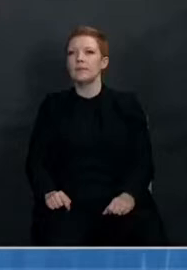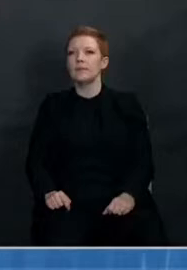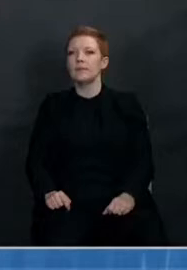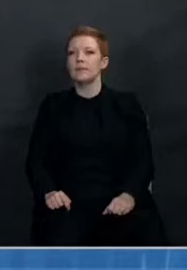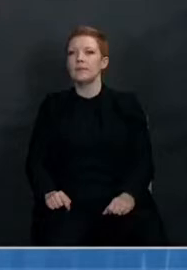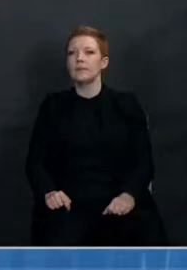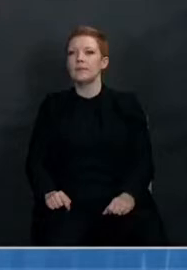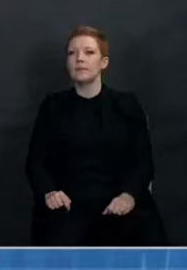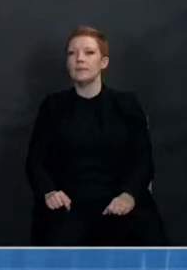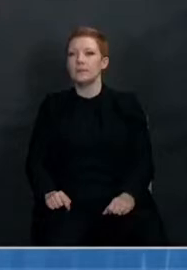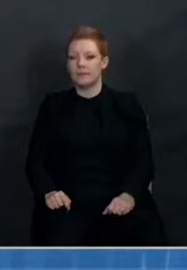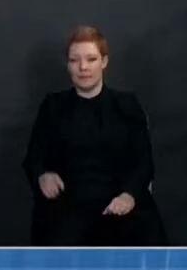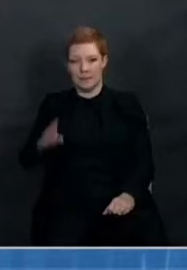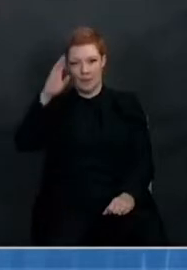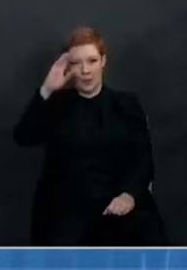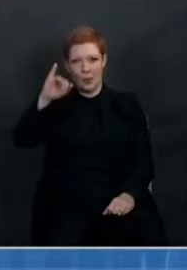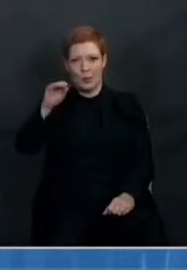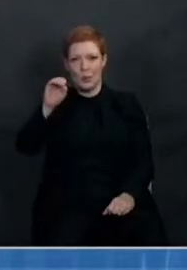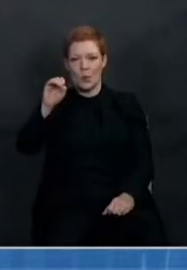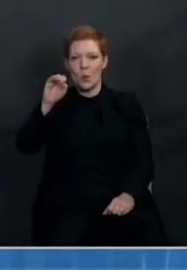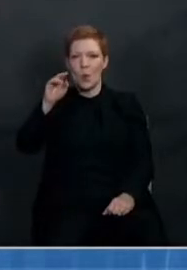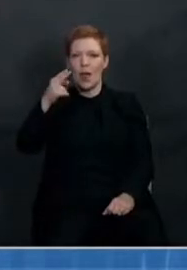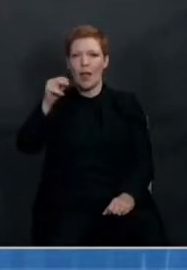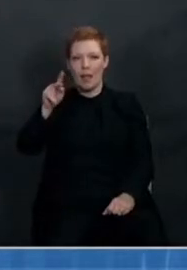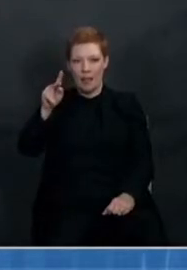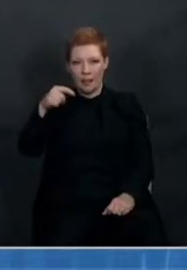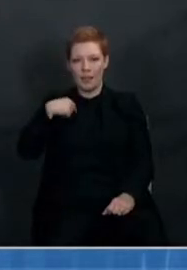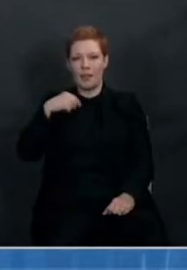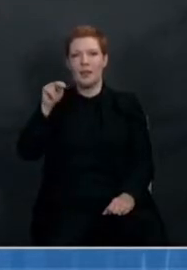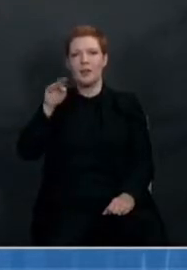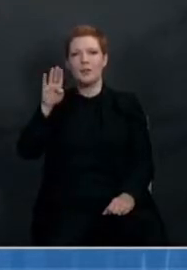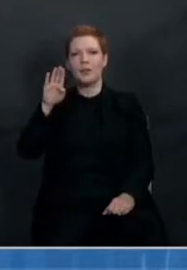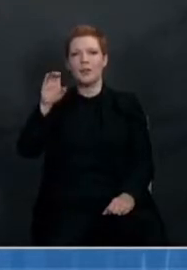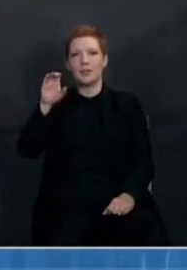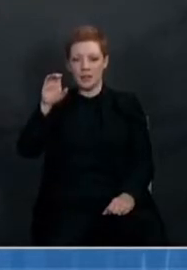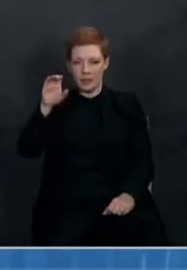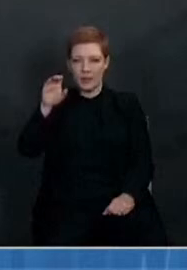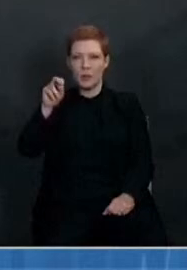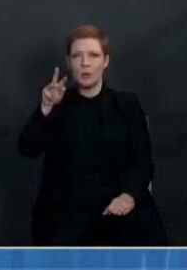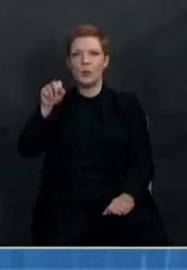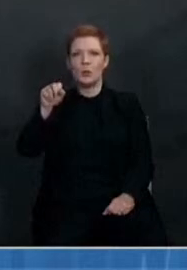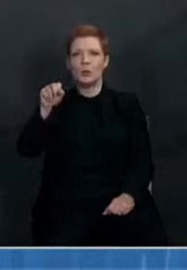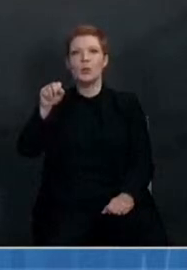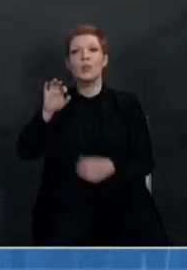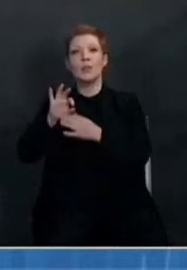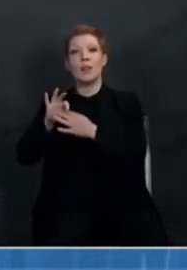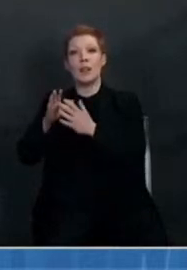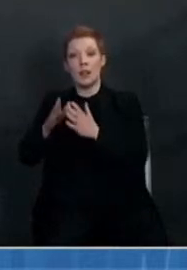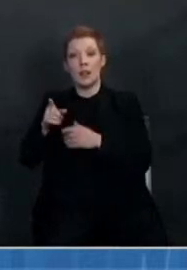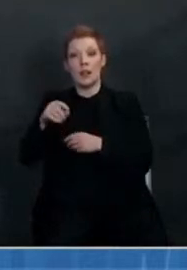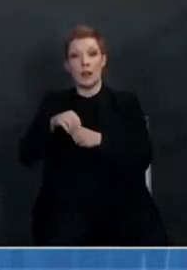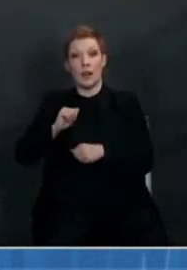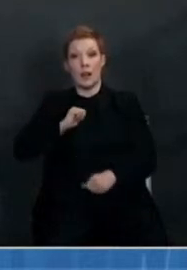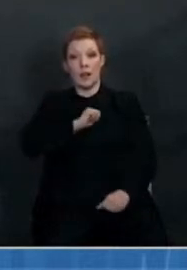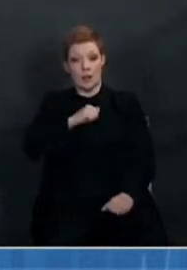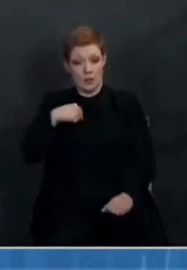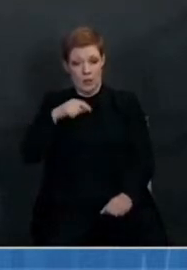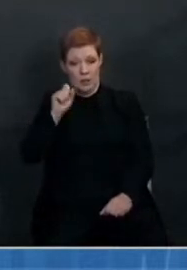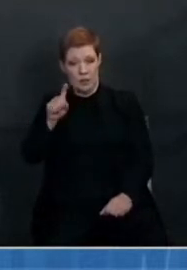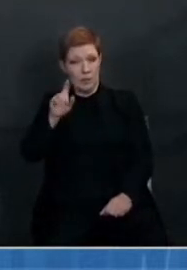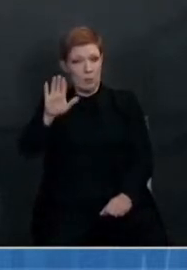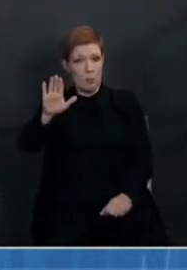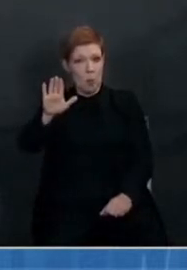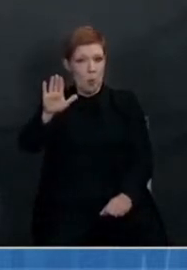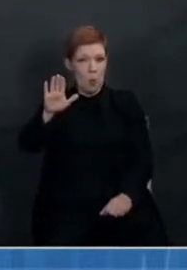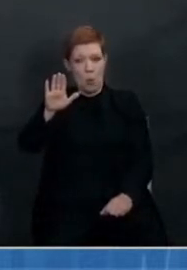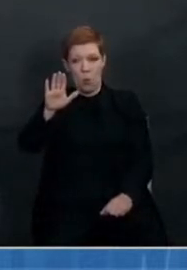Hello, this is Joe Henke here, 11 Alive News, NBC affiliate in Atlanta. Quick question. Is there a position from the White House on